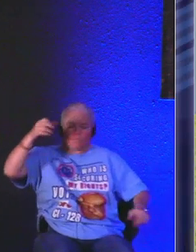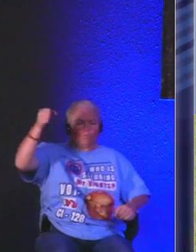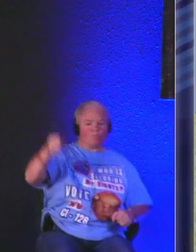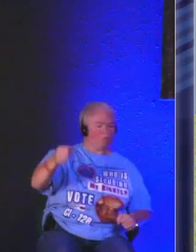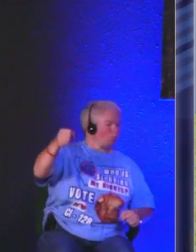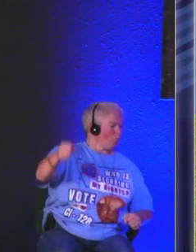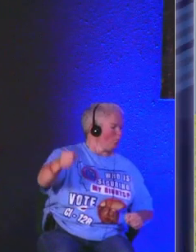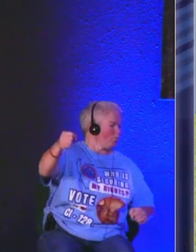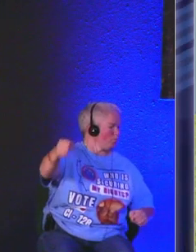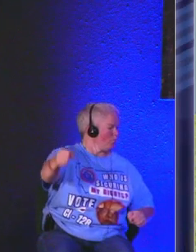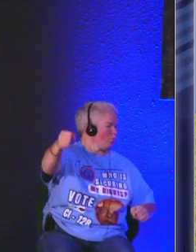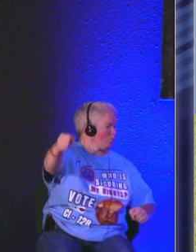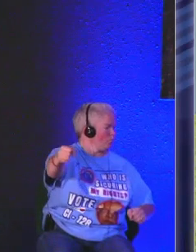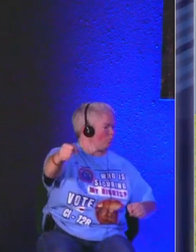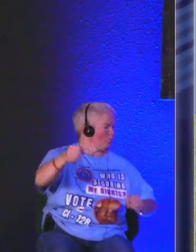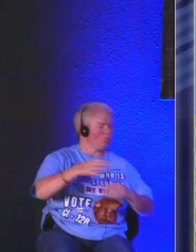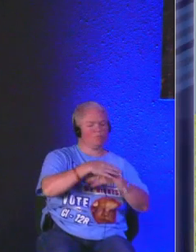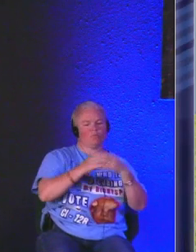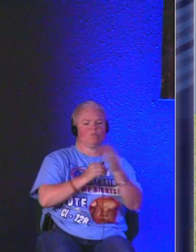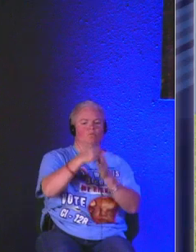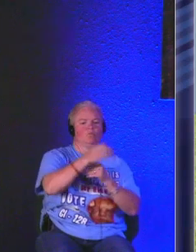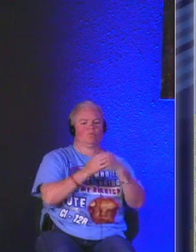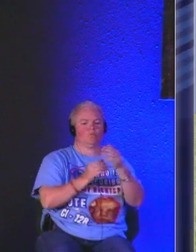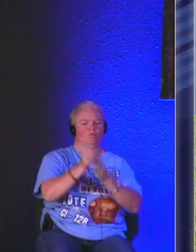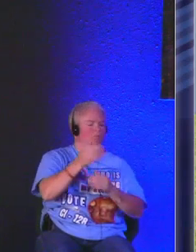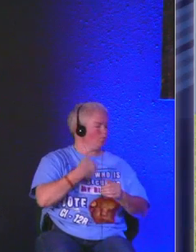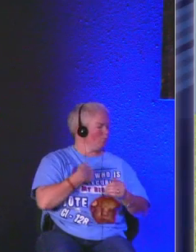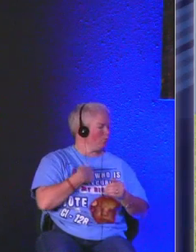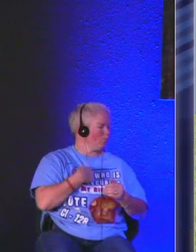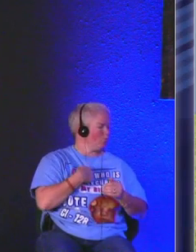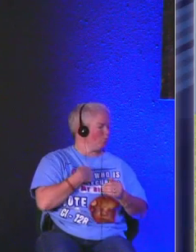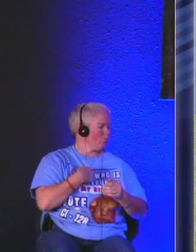walking through the valley of the shadow of death